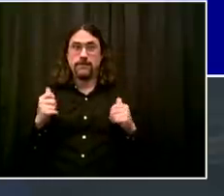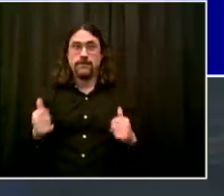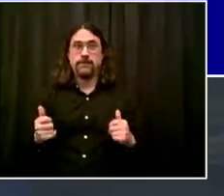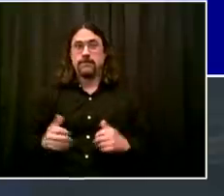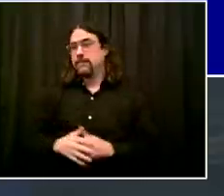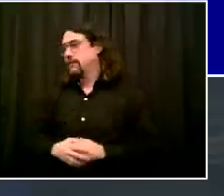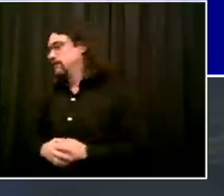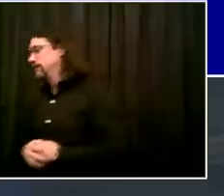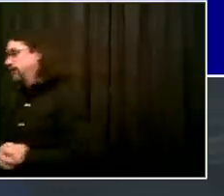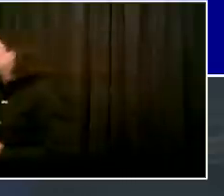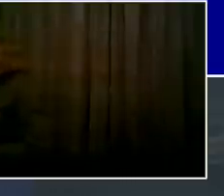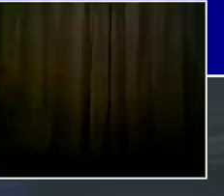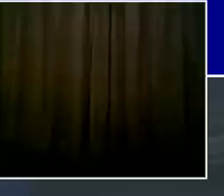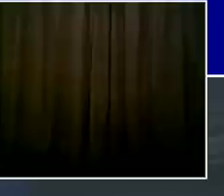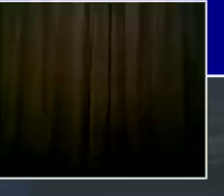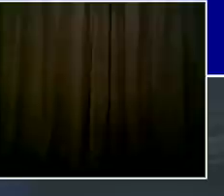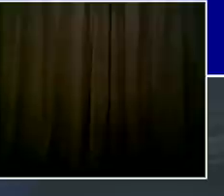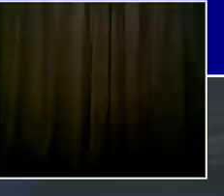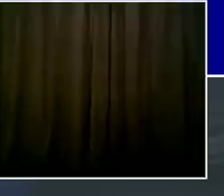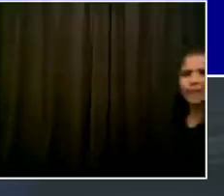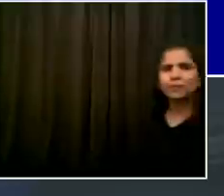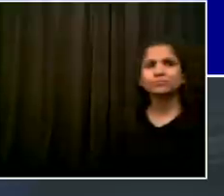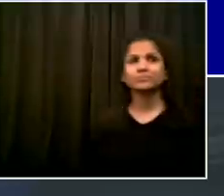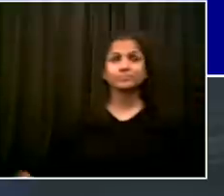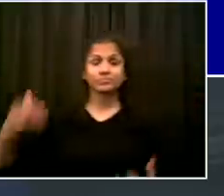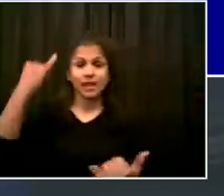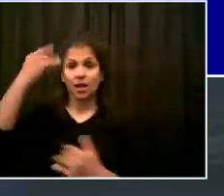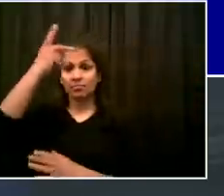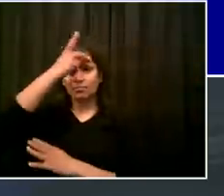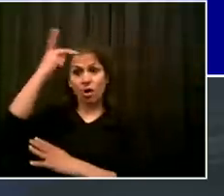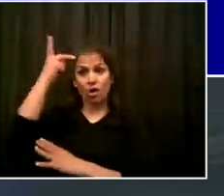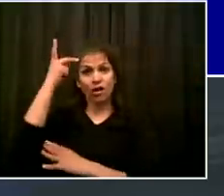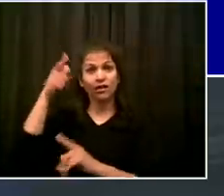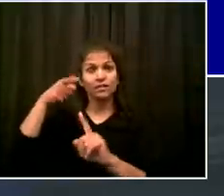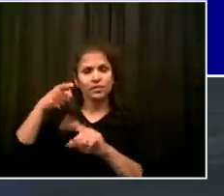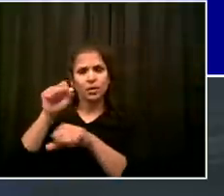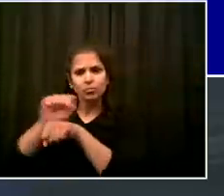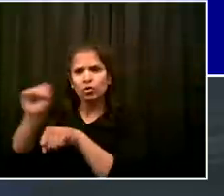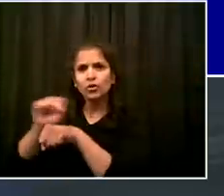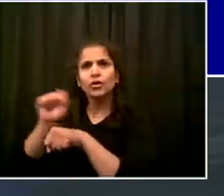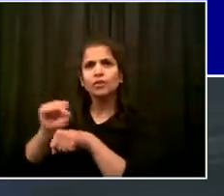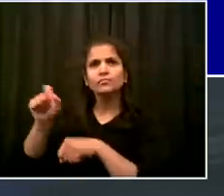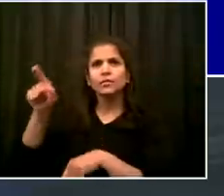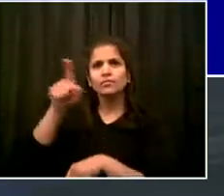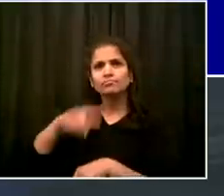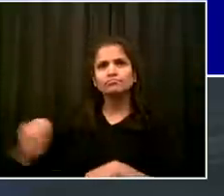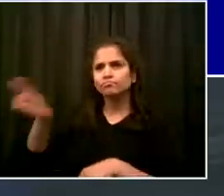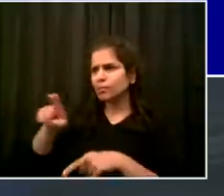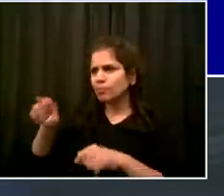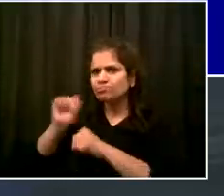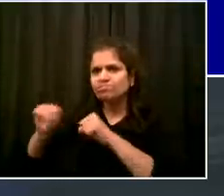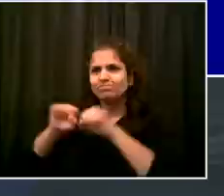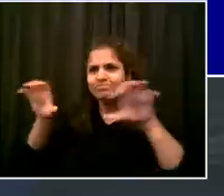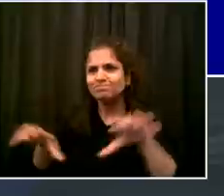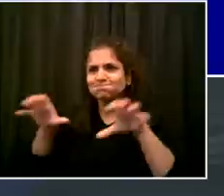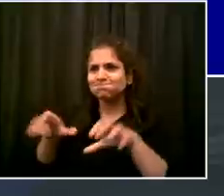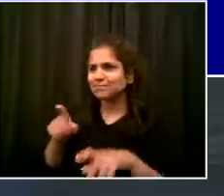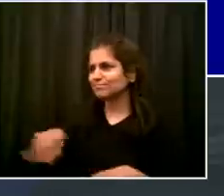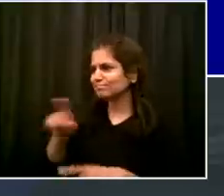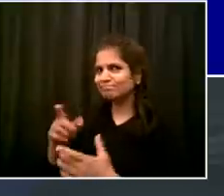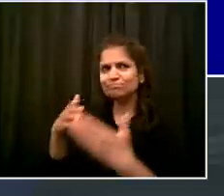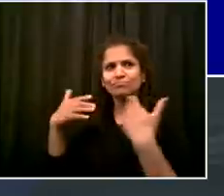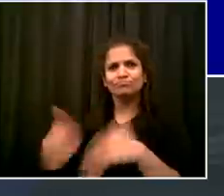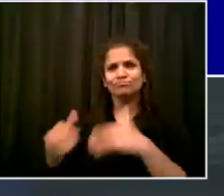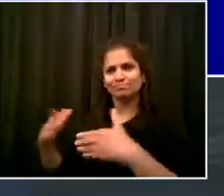And they've been amazing. And so many New Yorkers have stepped up. And so many New Yorkers have said, I've heard it and I know all of you have heard it. They want to do